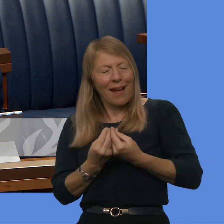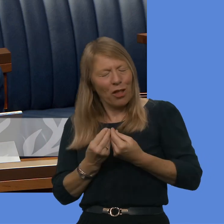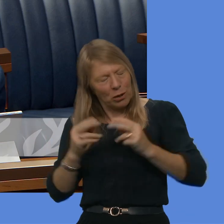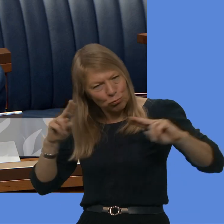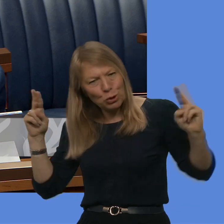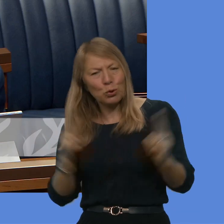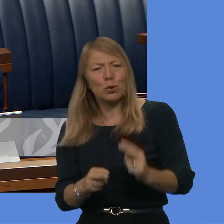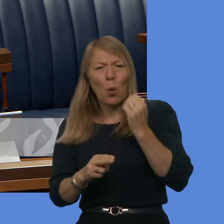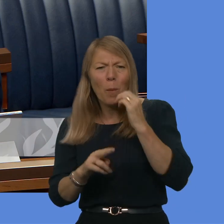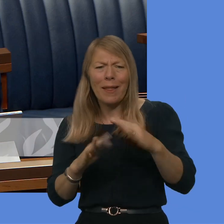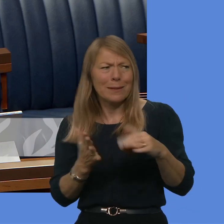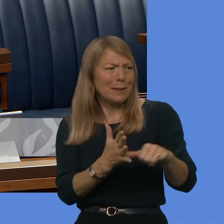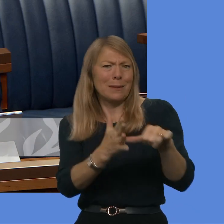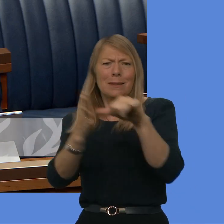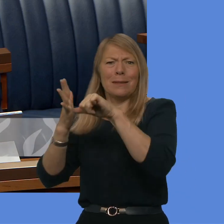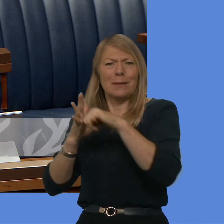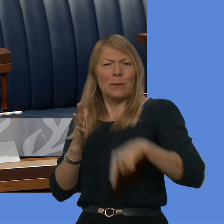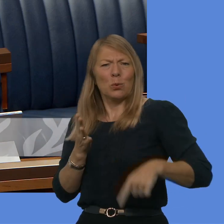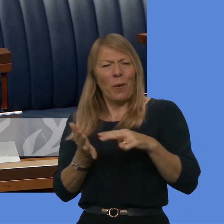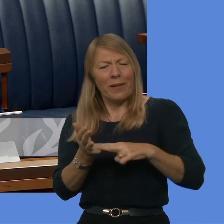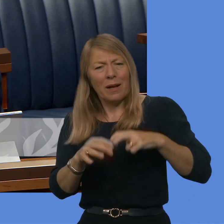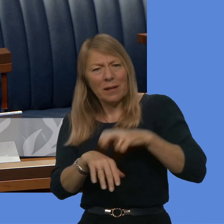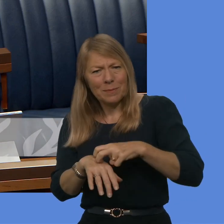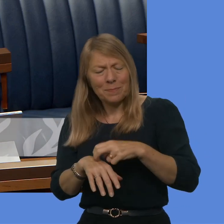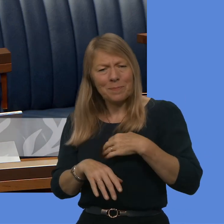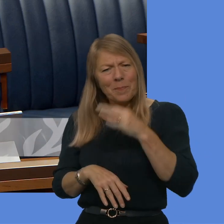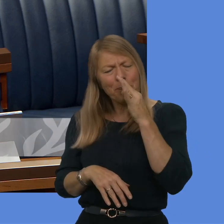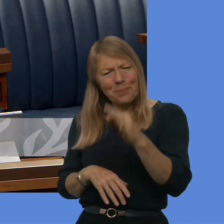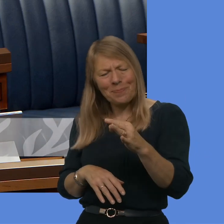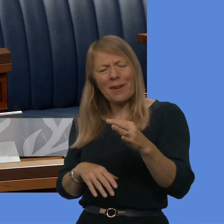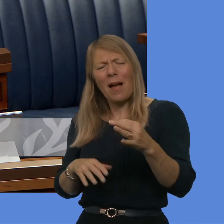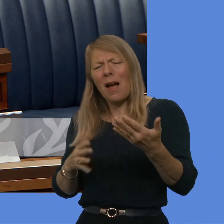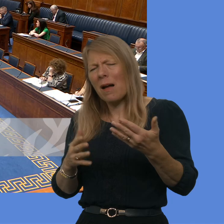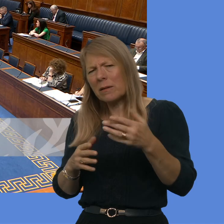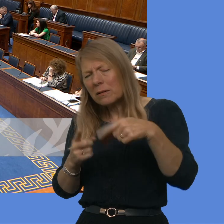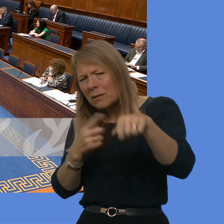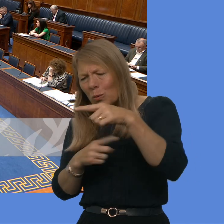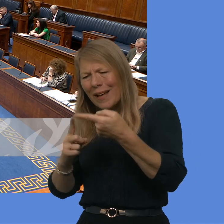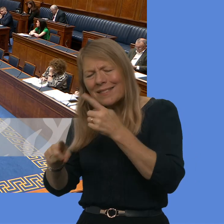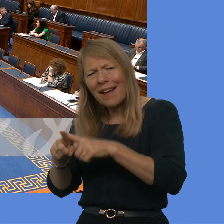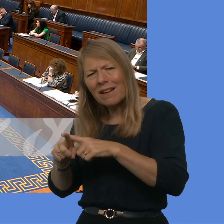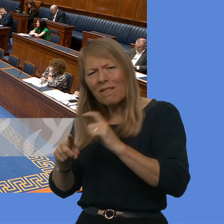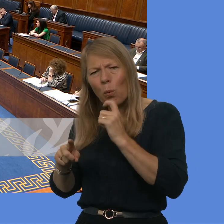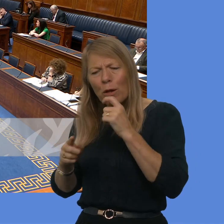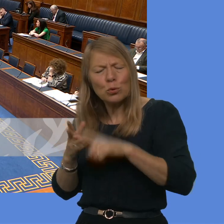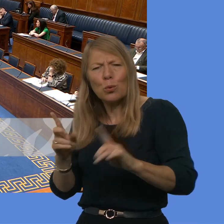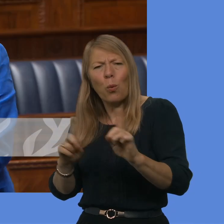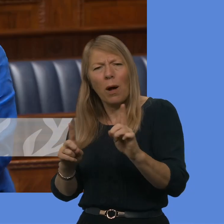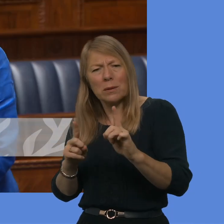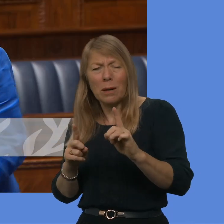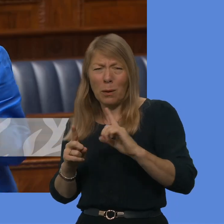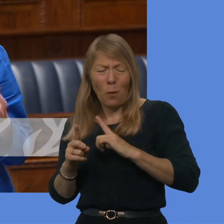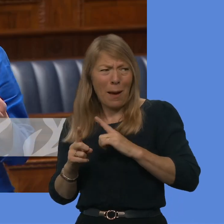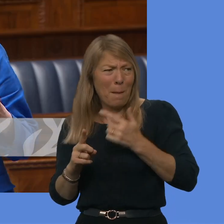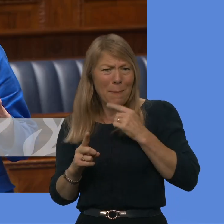Can the Deputy First Minister outline how this executive will truly get the grips for the crisis impacting Northern Ireland? Minister. Thank you, Mr Speaker. And